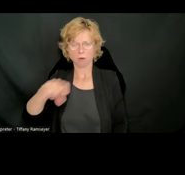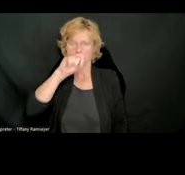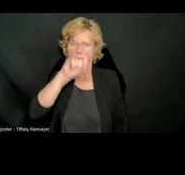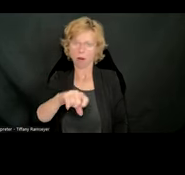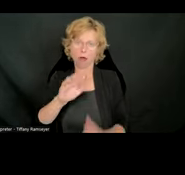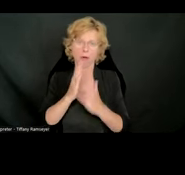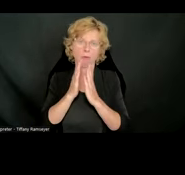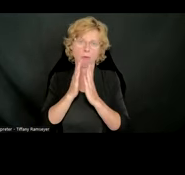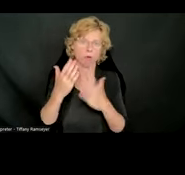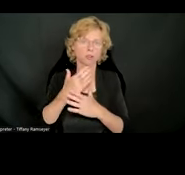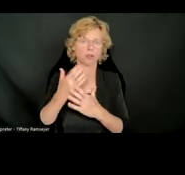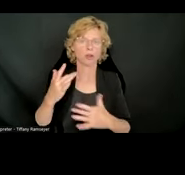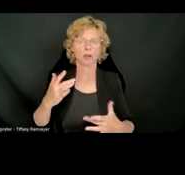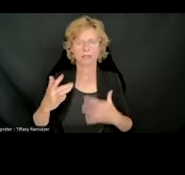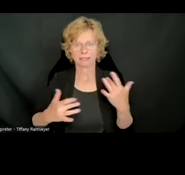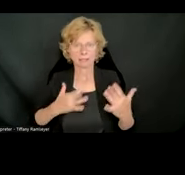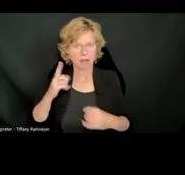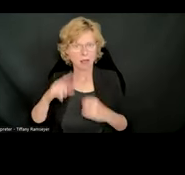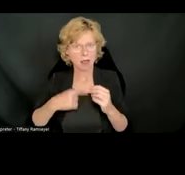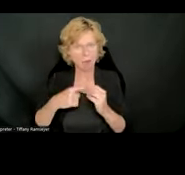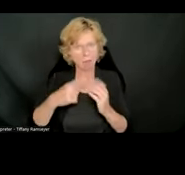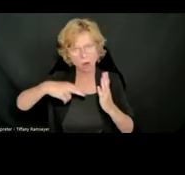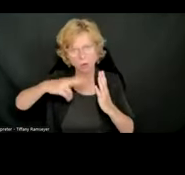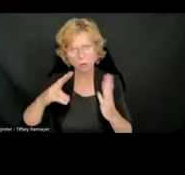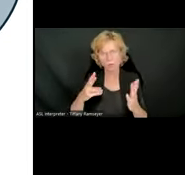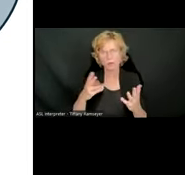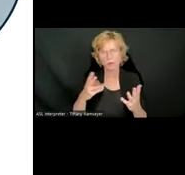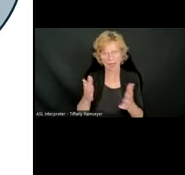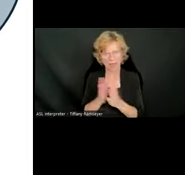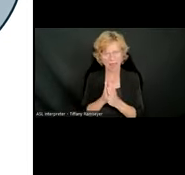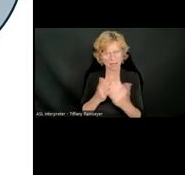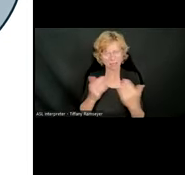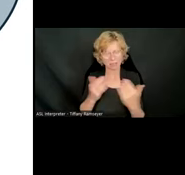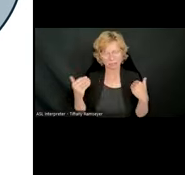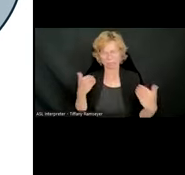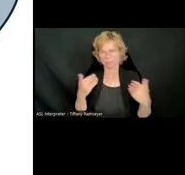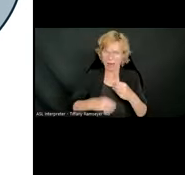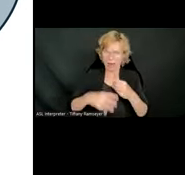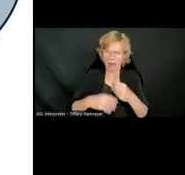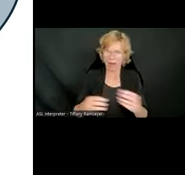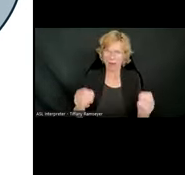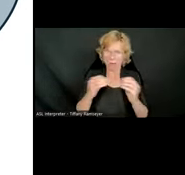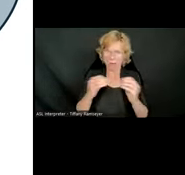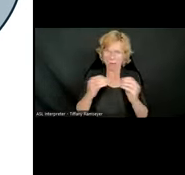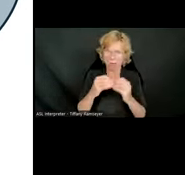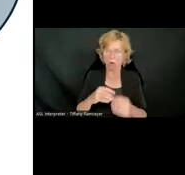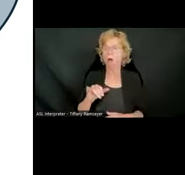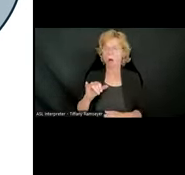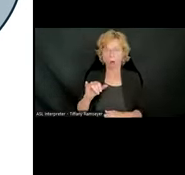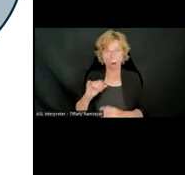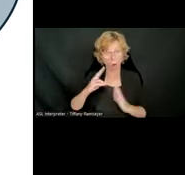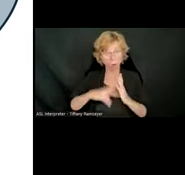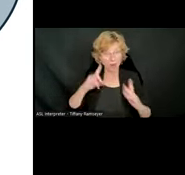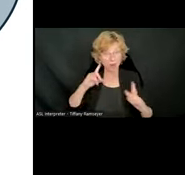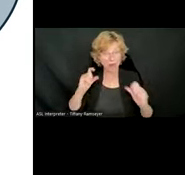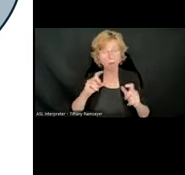and asking me to keep adding books to their library. The fact that it reads out loud allows them access to books that would